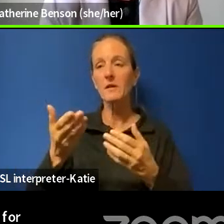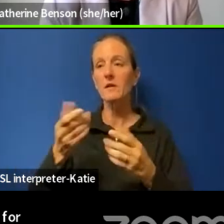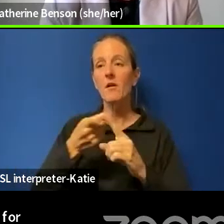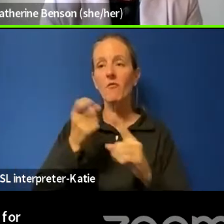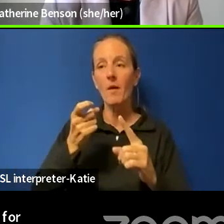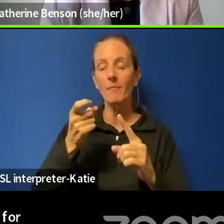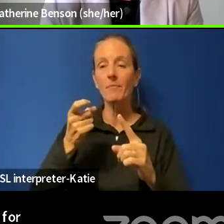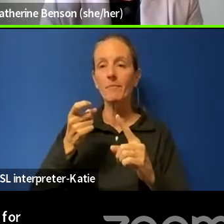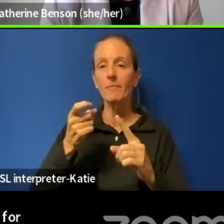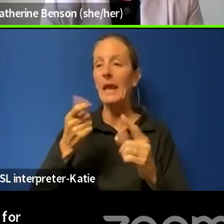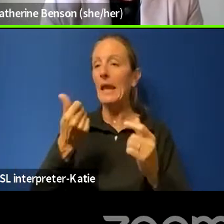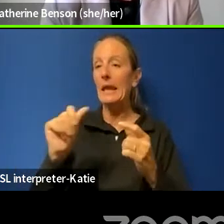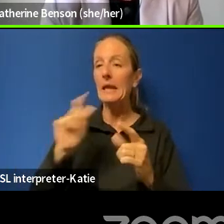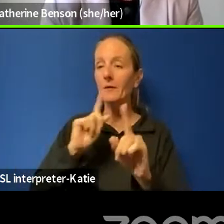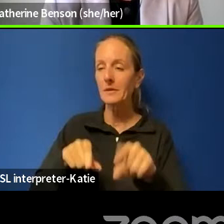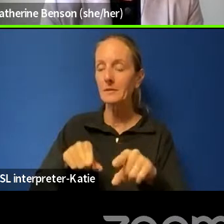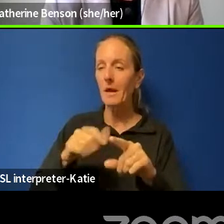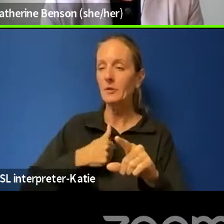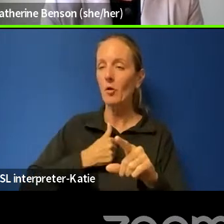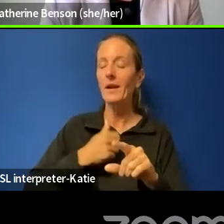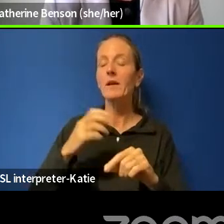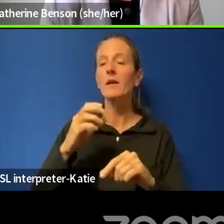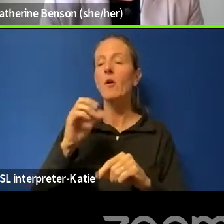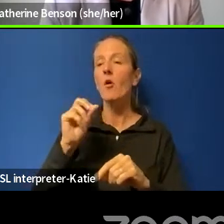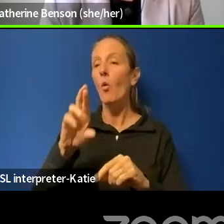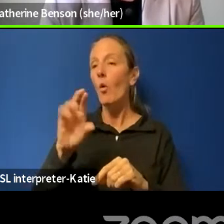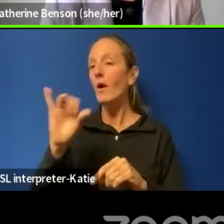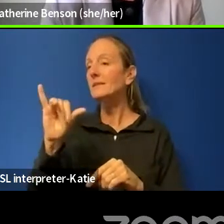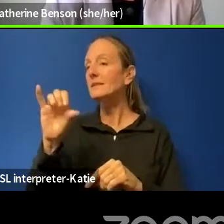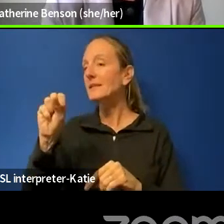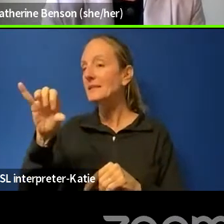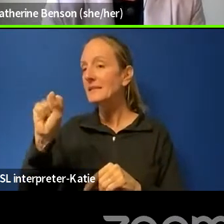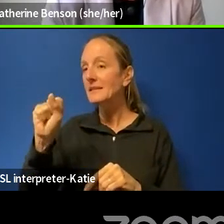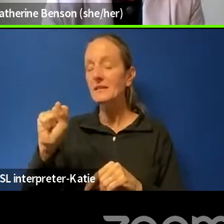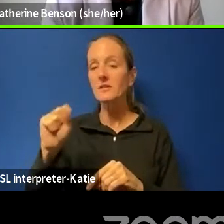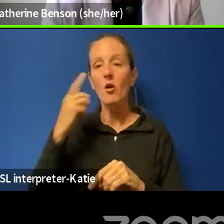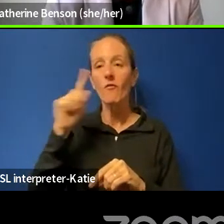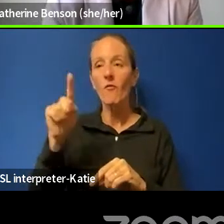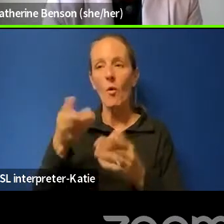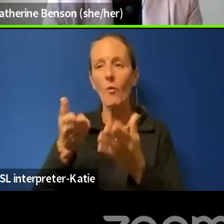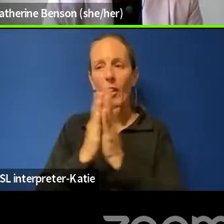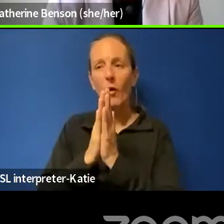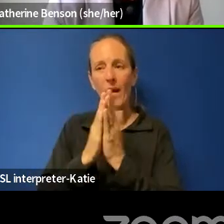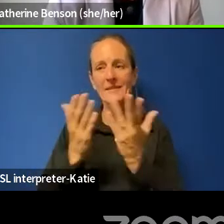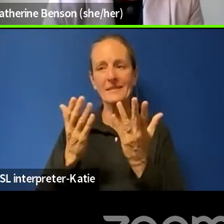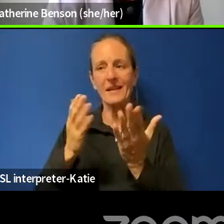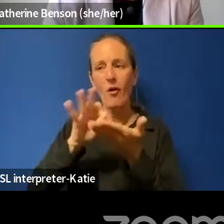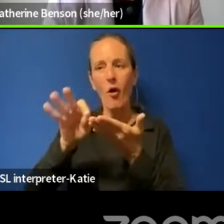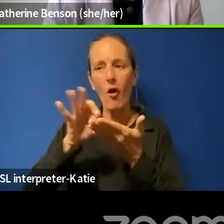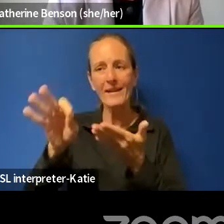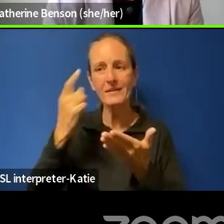Canadian border services agency or from CSIS to the request for audits about their information sharing?